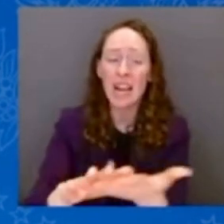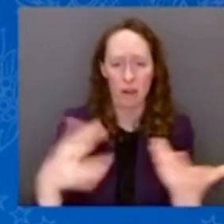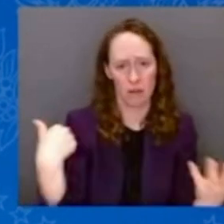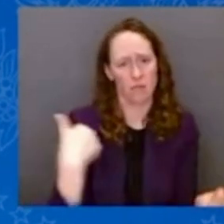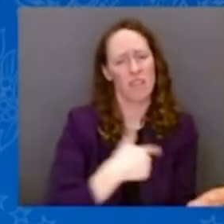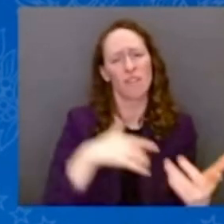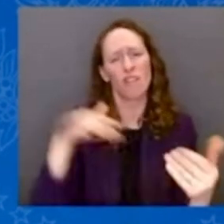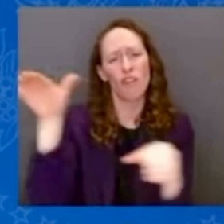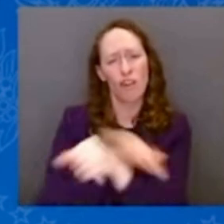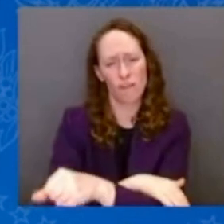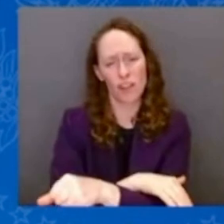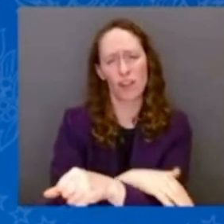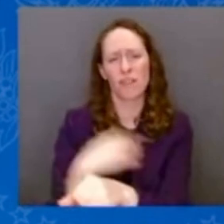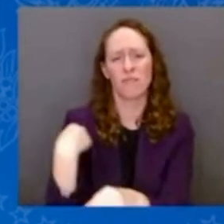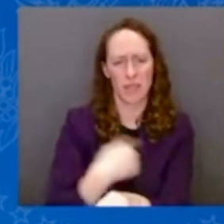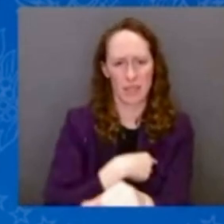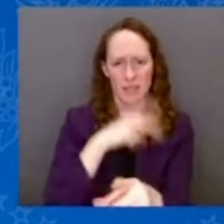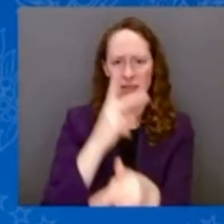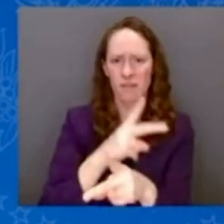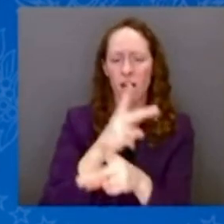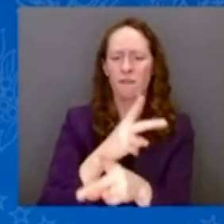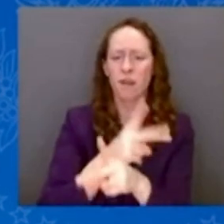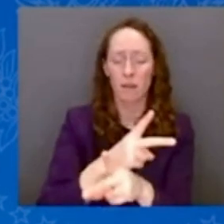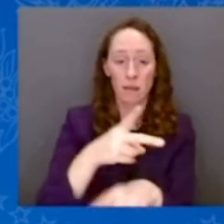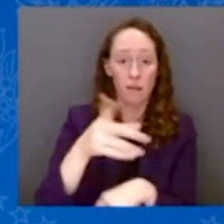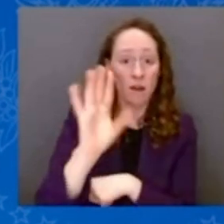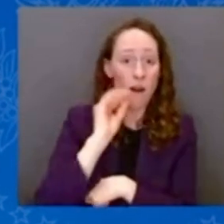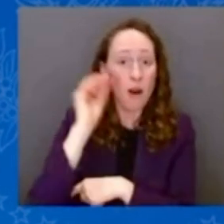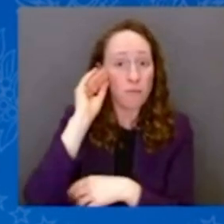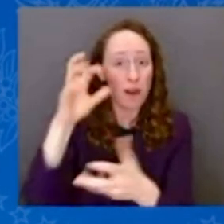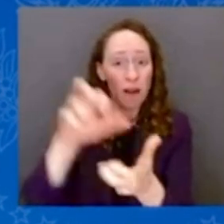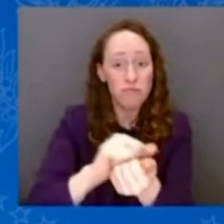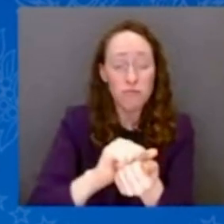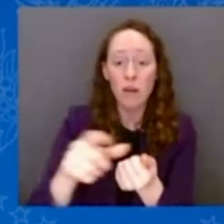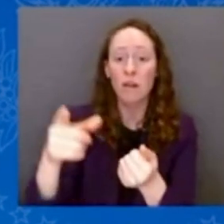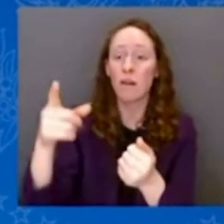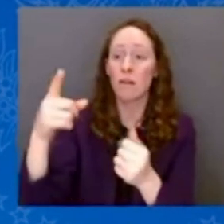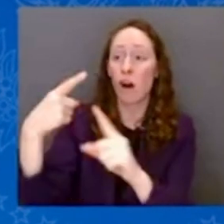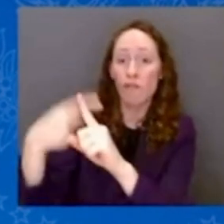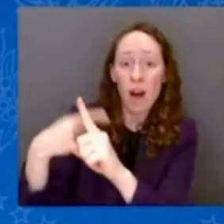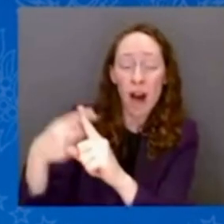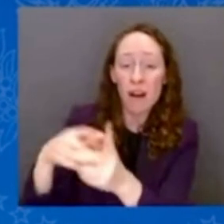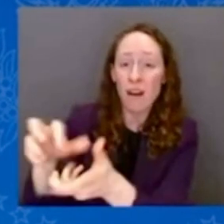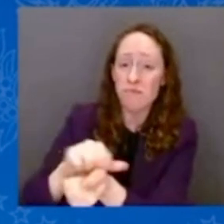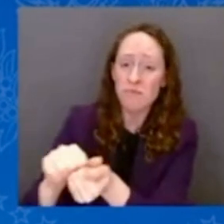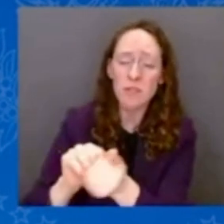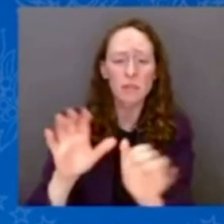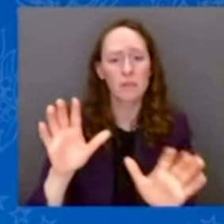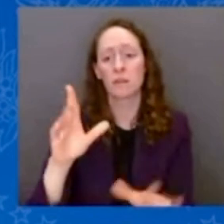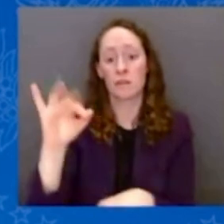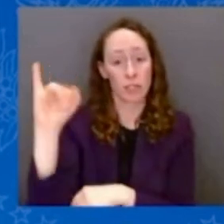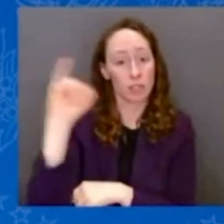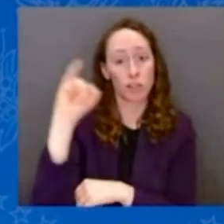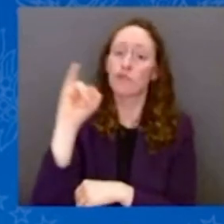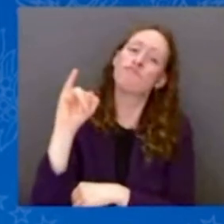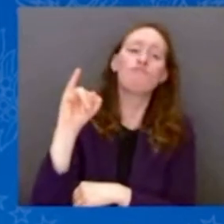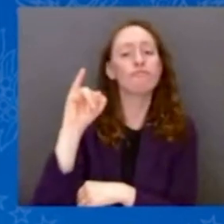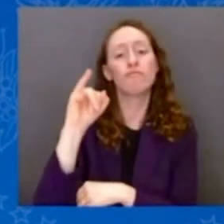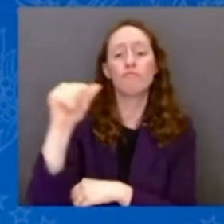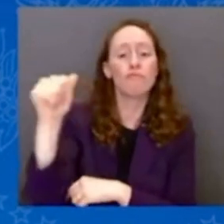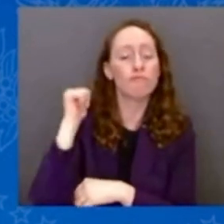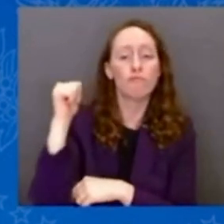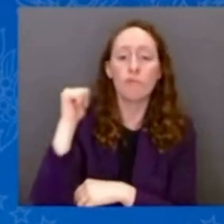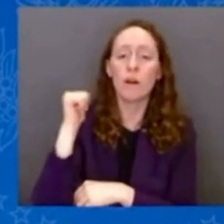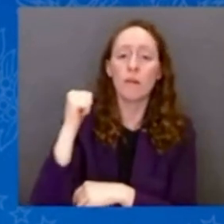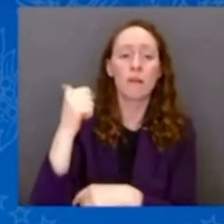to pay for things that may not be covered by insurance, like temporary housing, home repairs for those who have